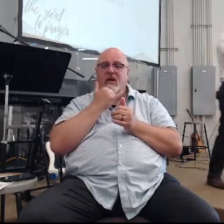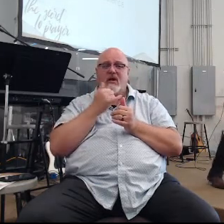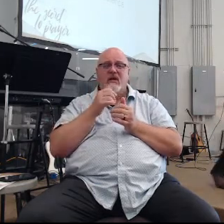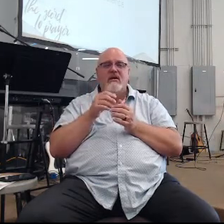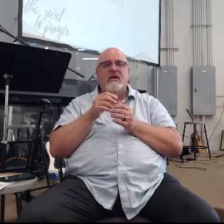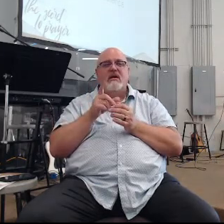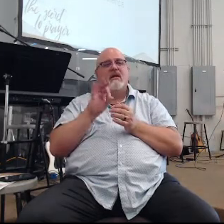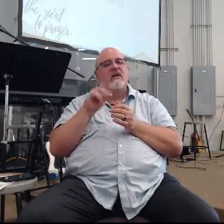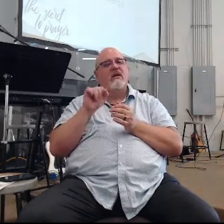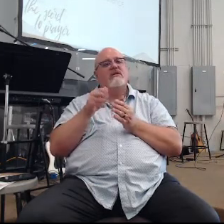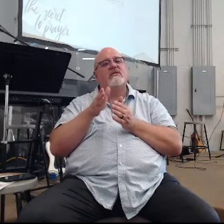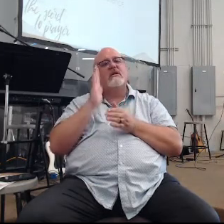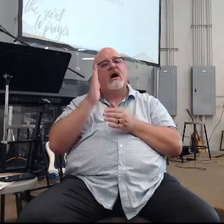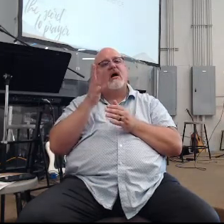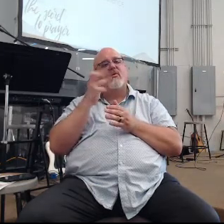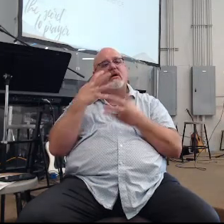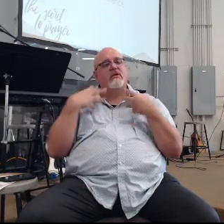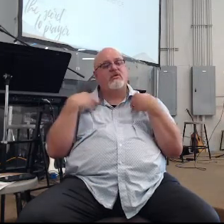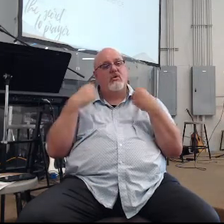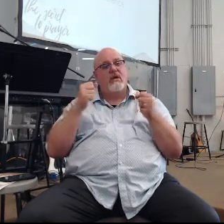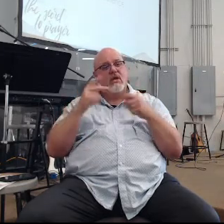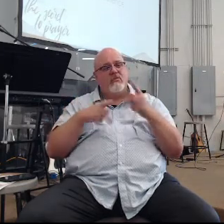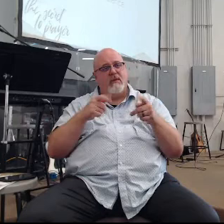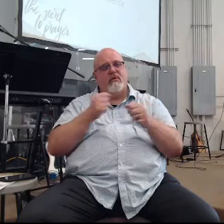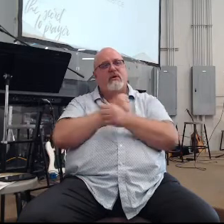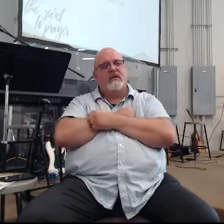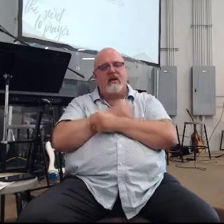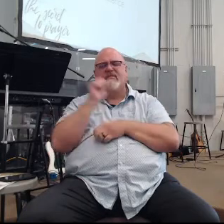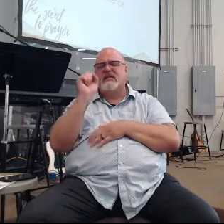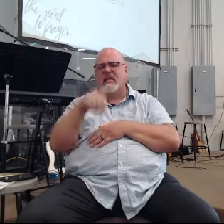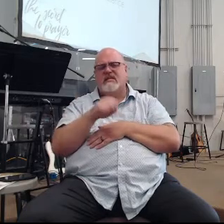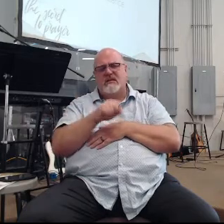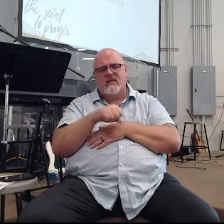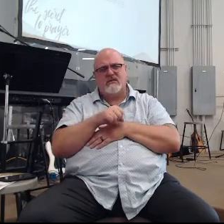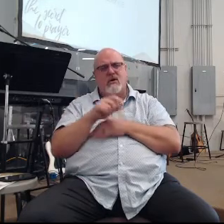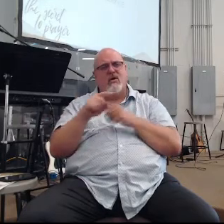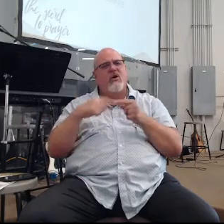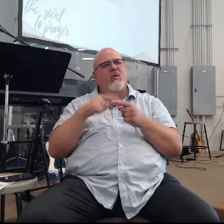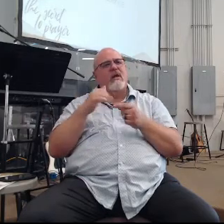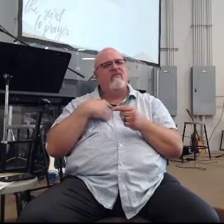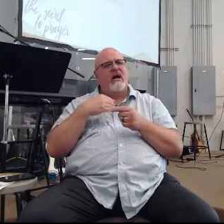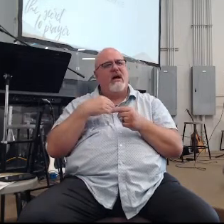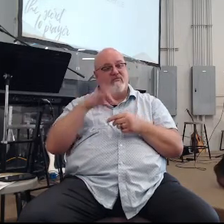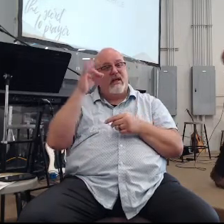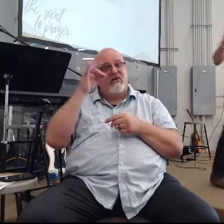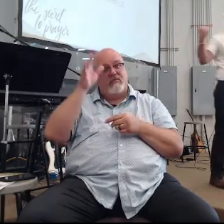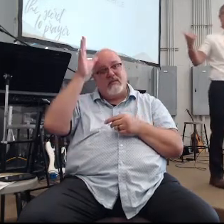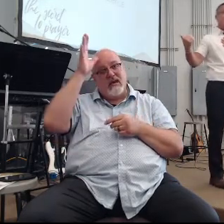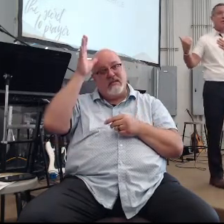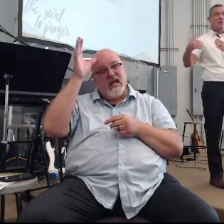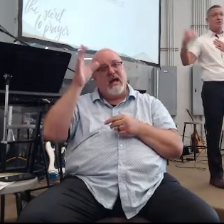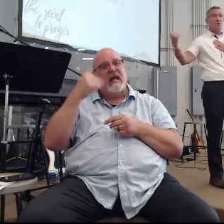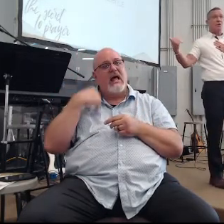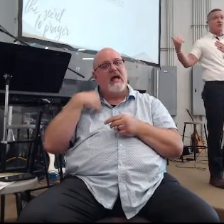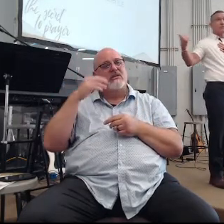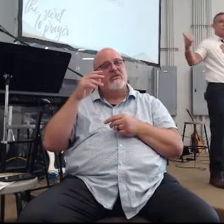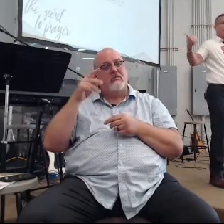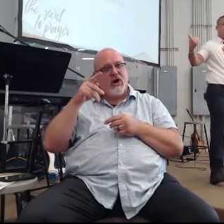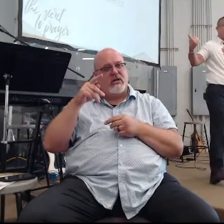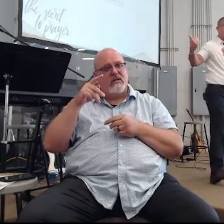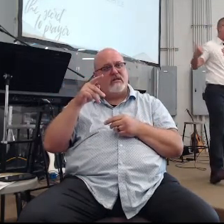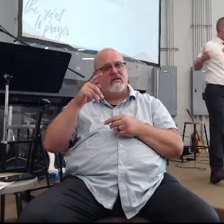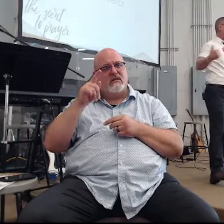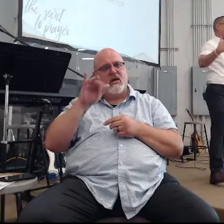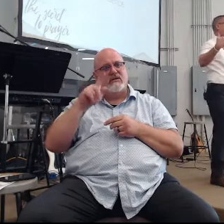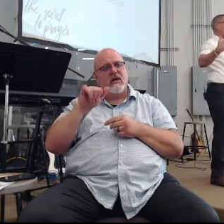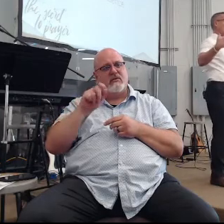God want us to be praying for healing for people that we love absolutely when I found out my dad was diagnosed with Parkinson's and Alzheimer's